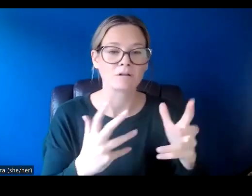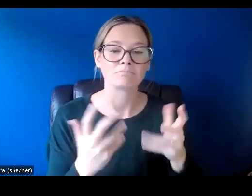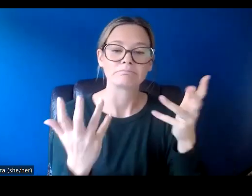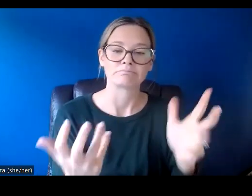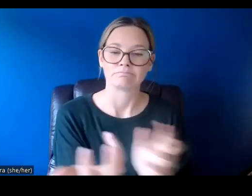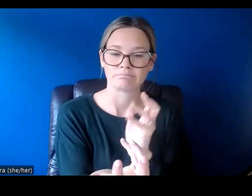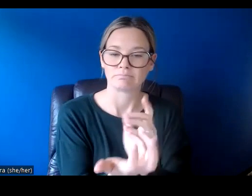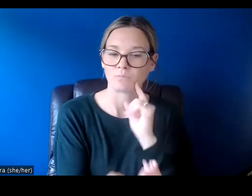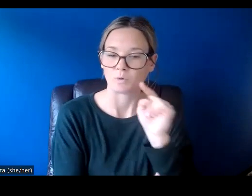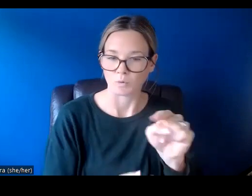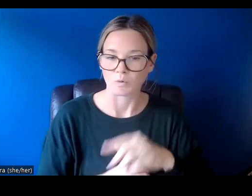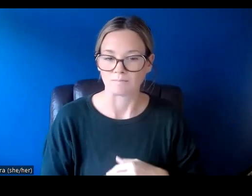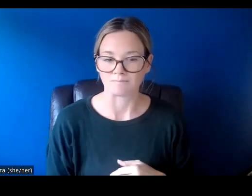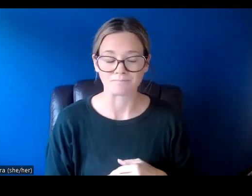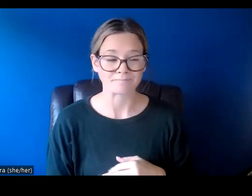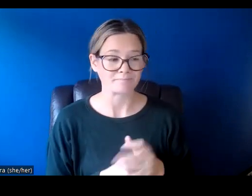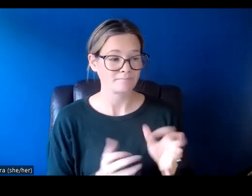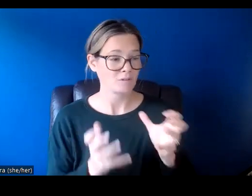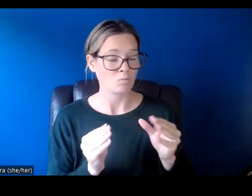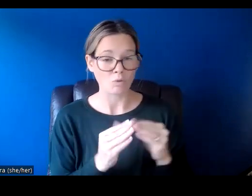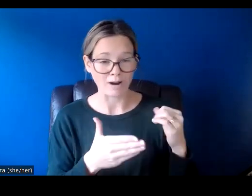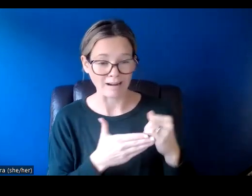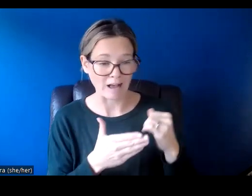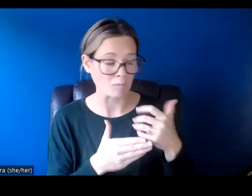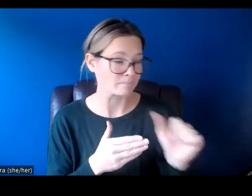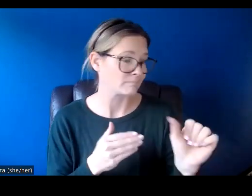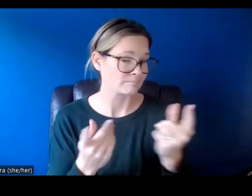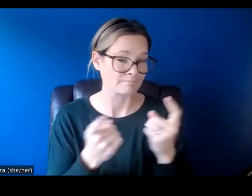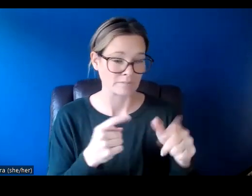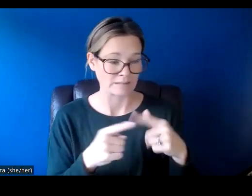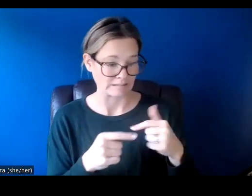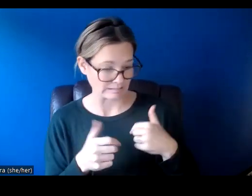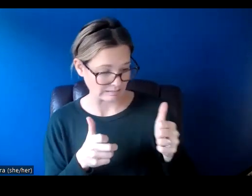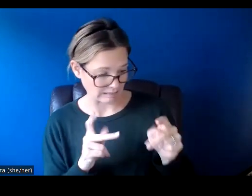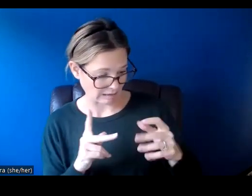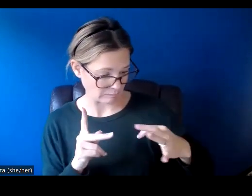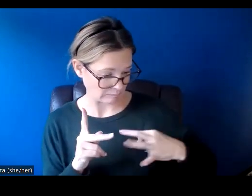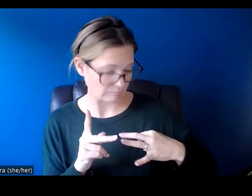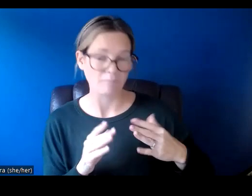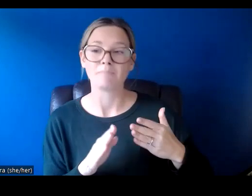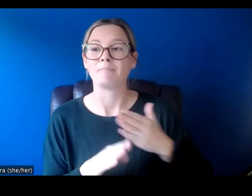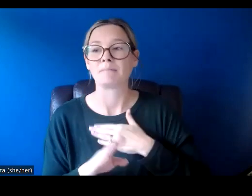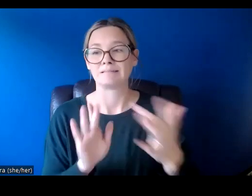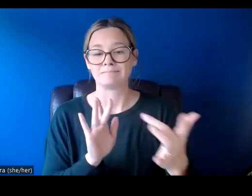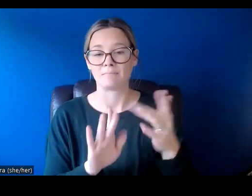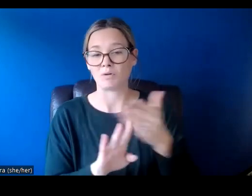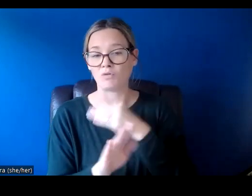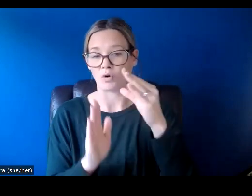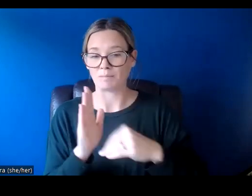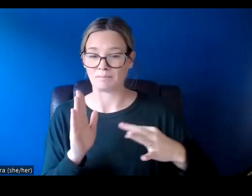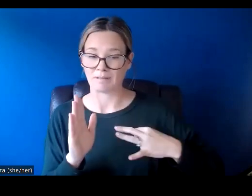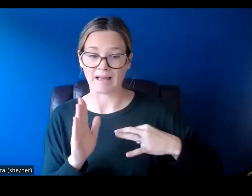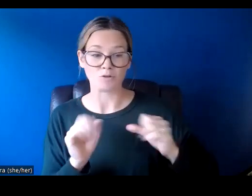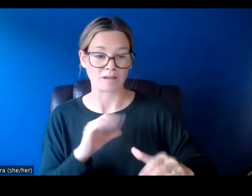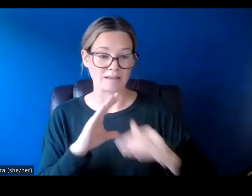their needs. If you're looking for assistance or have questions about eligibility, please reach out to us before applying. You can email the public art